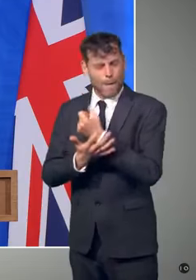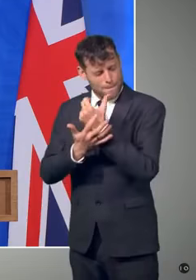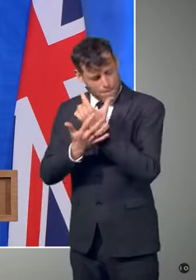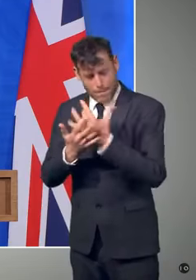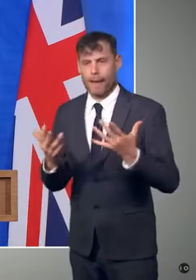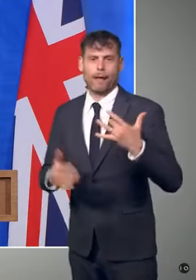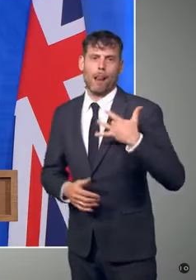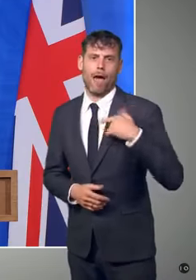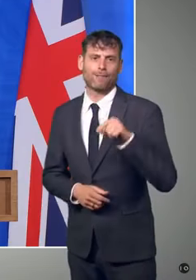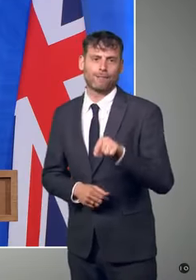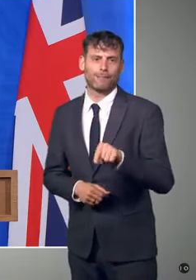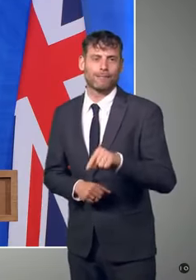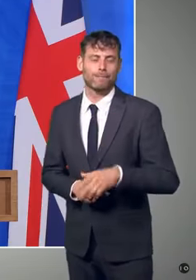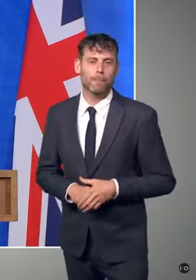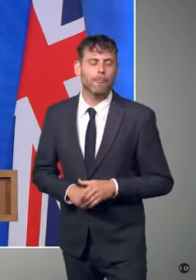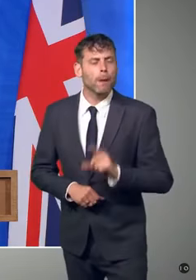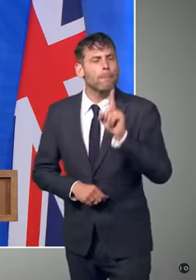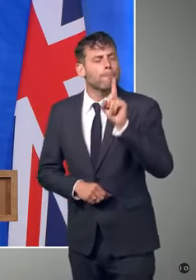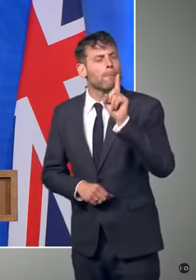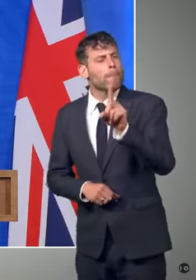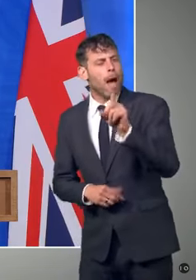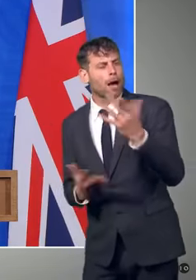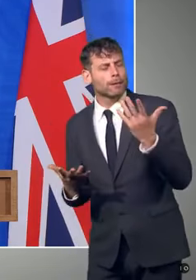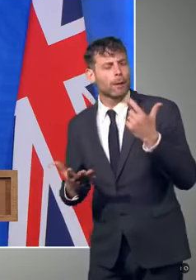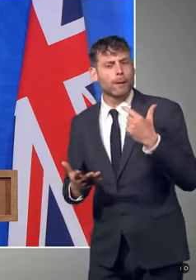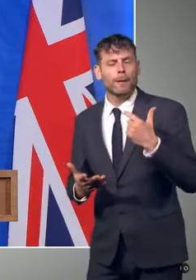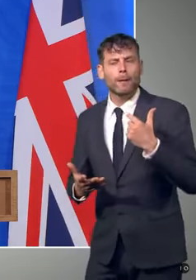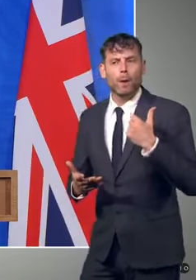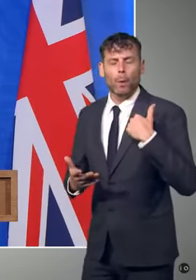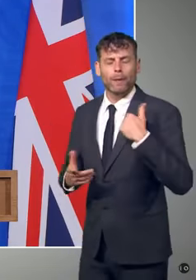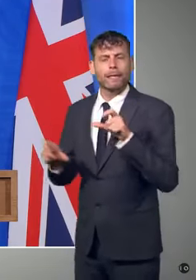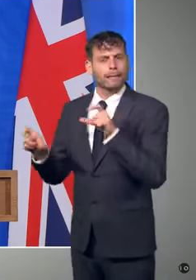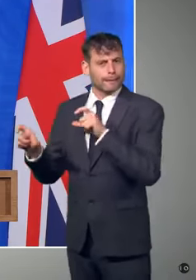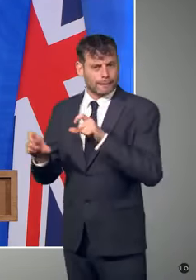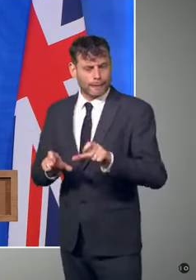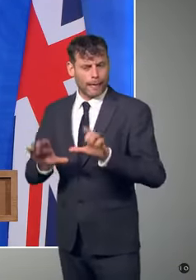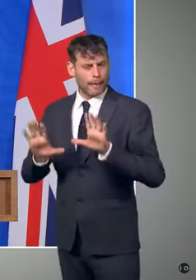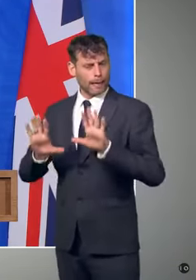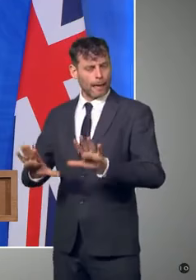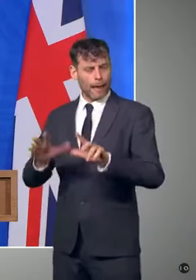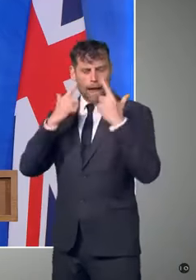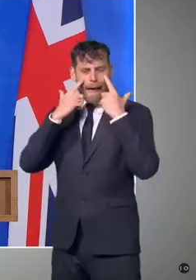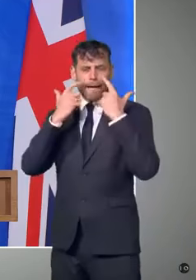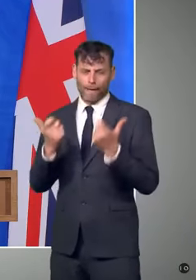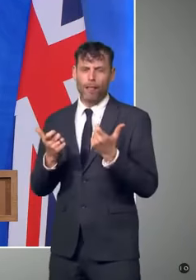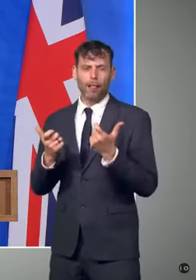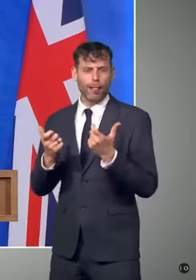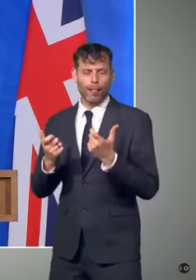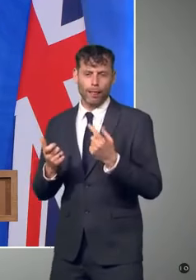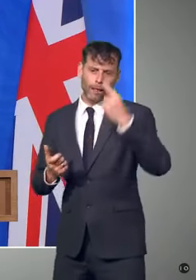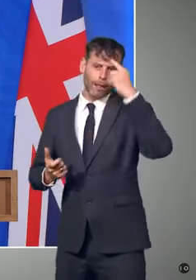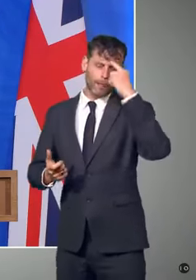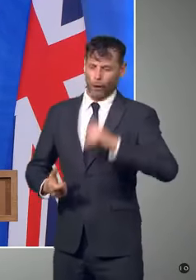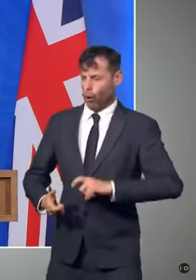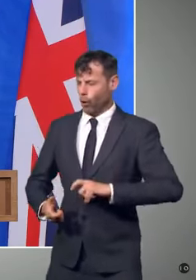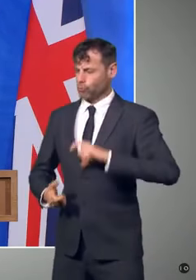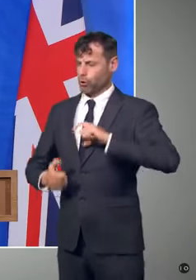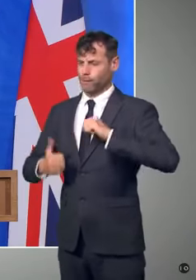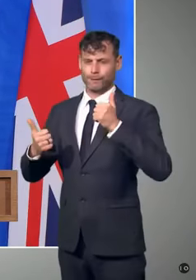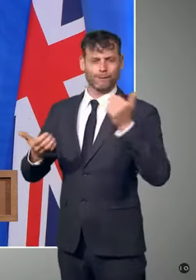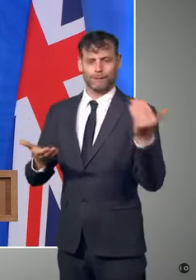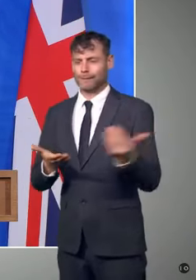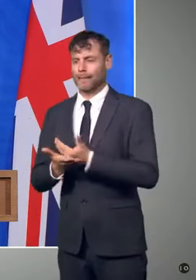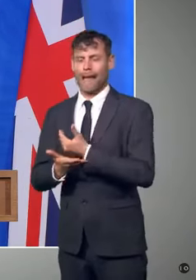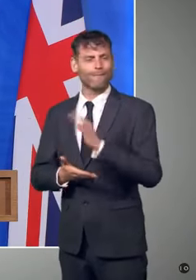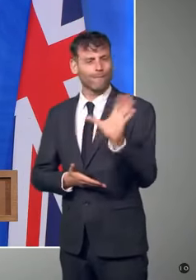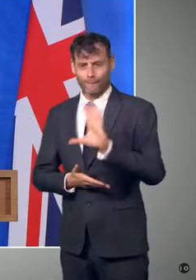extent of the protection that we're building up, the exact strength of our defenses. And as we